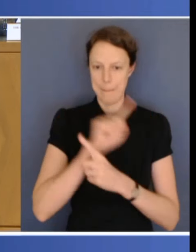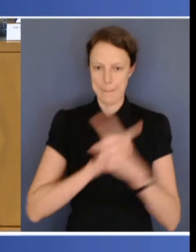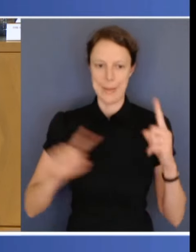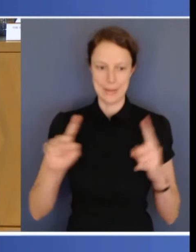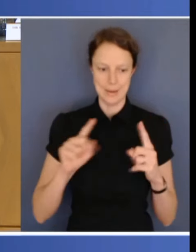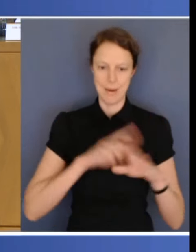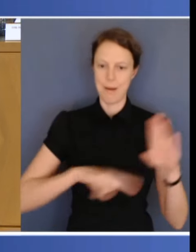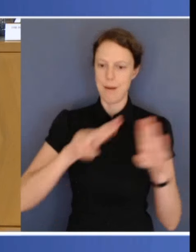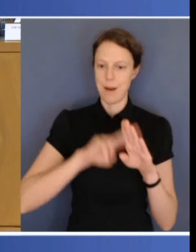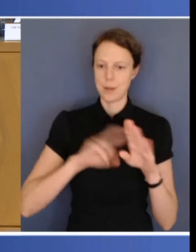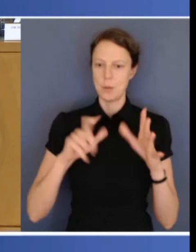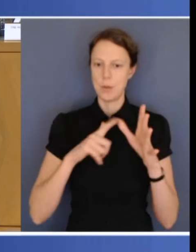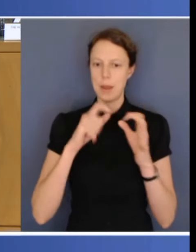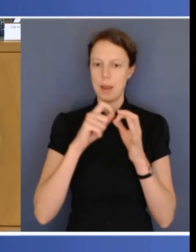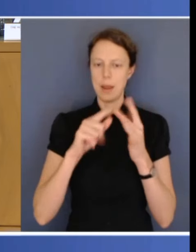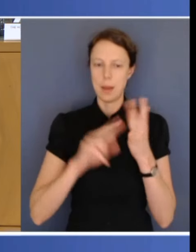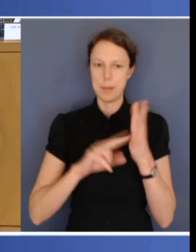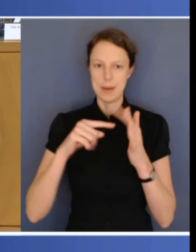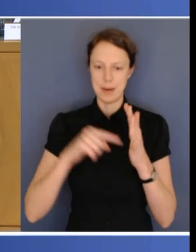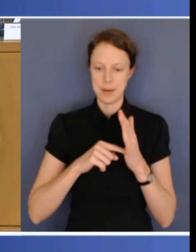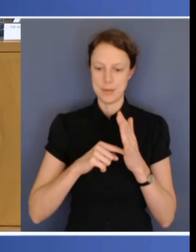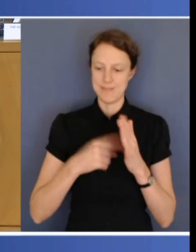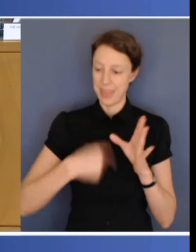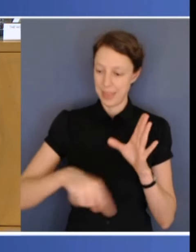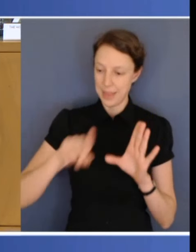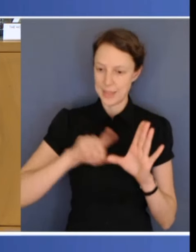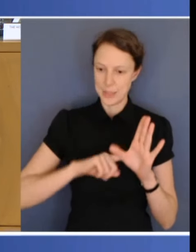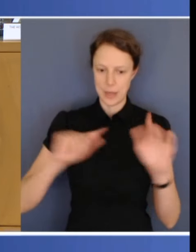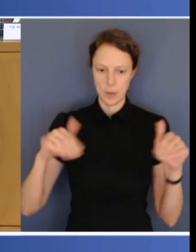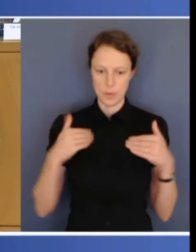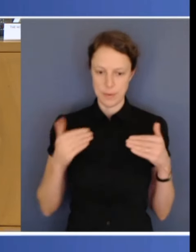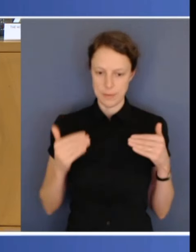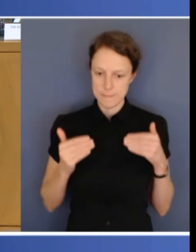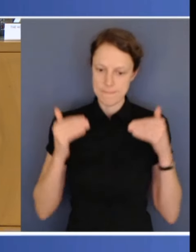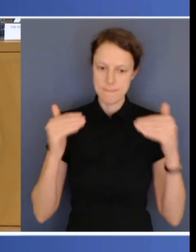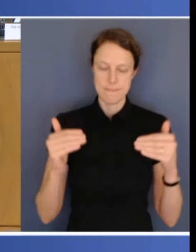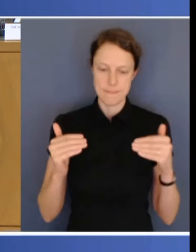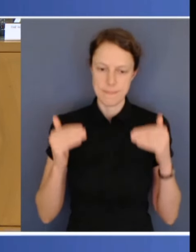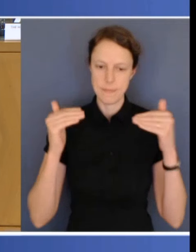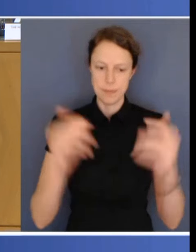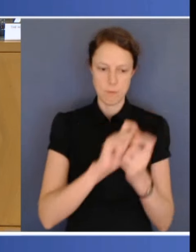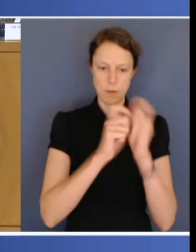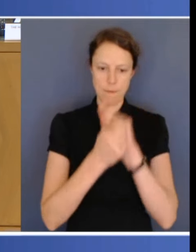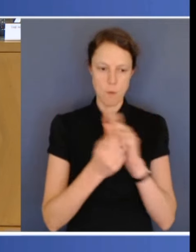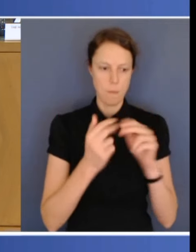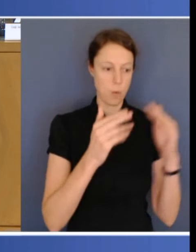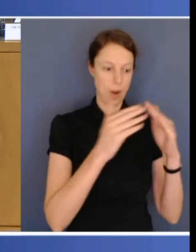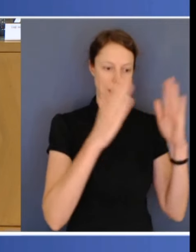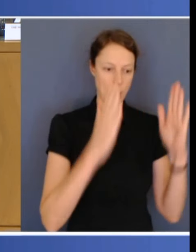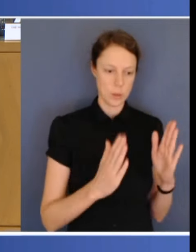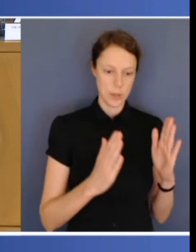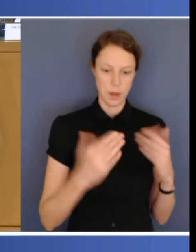we have advanced reforms in housing, in health and in skills, with the first skills agreement